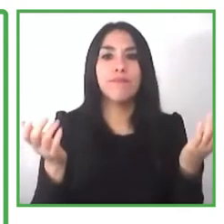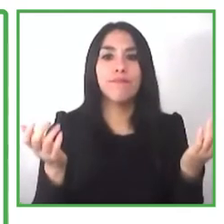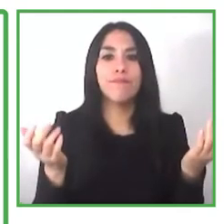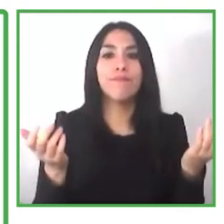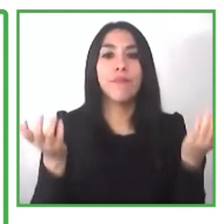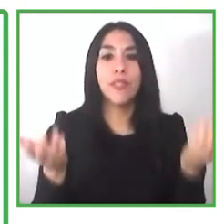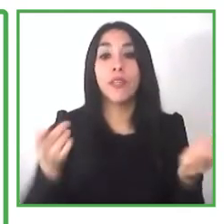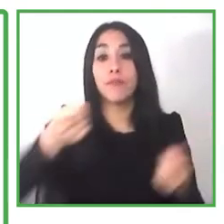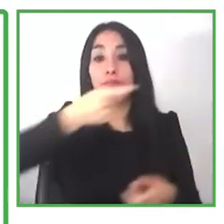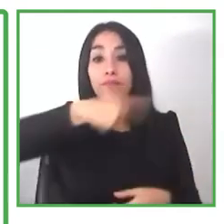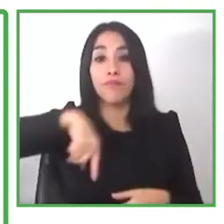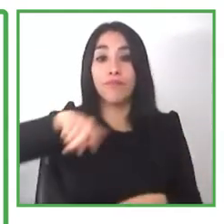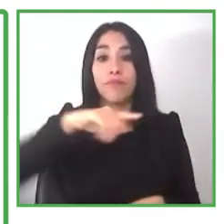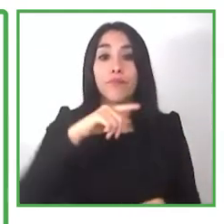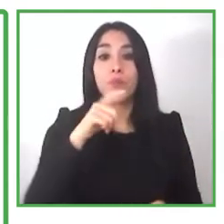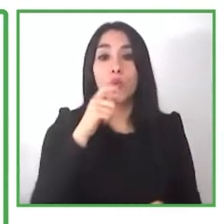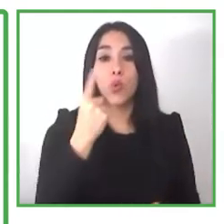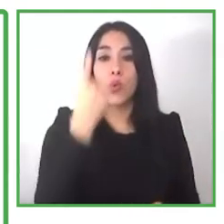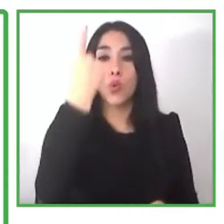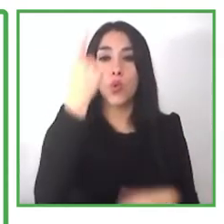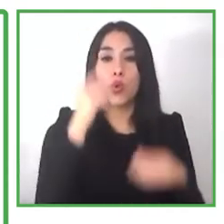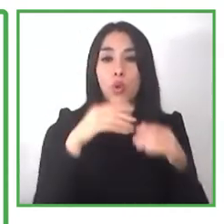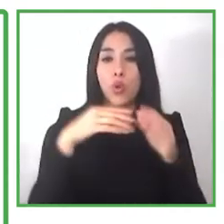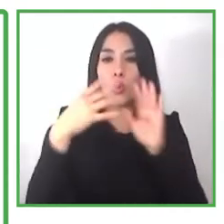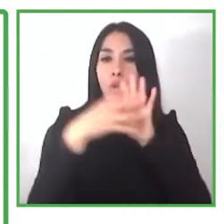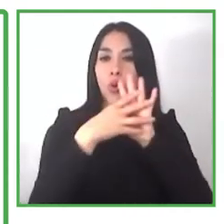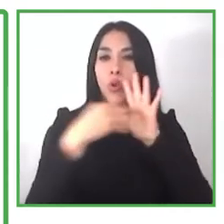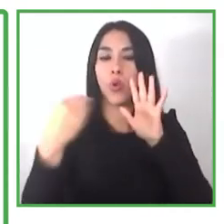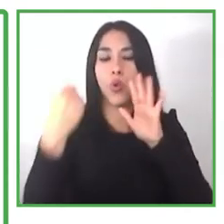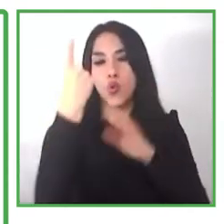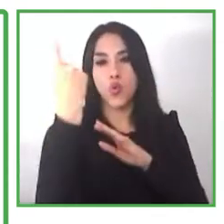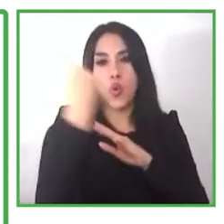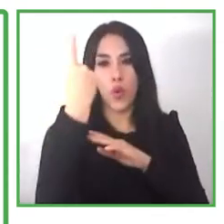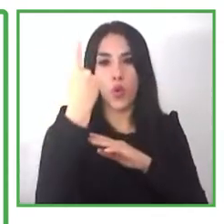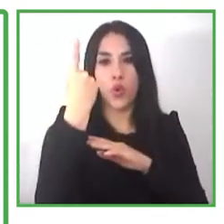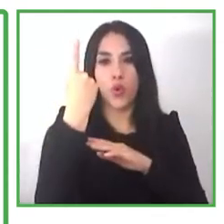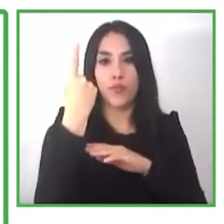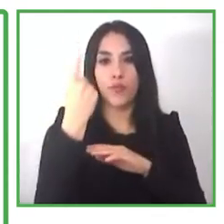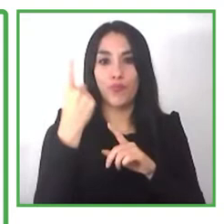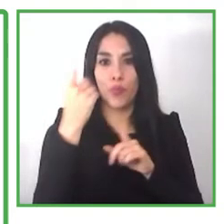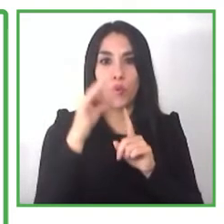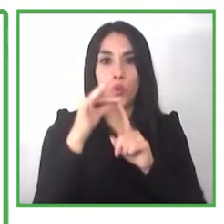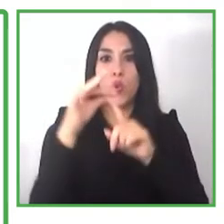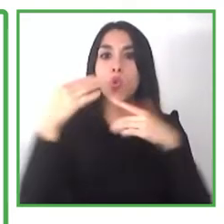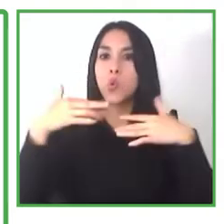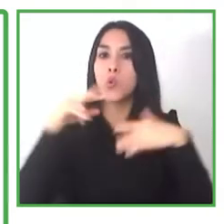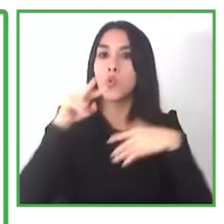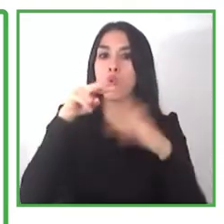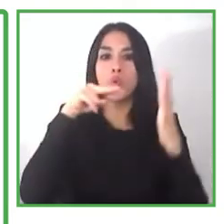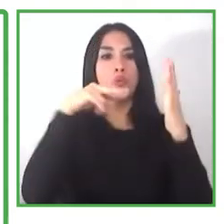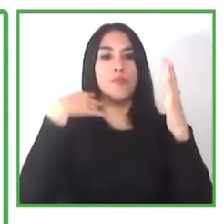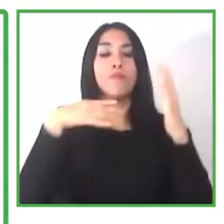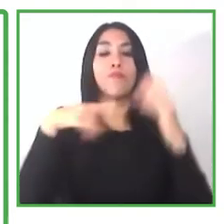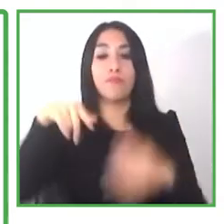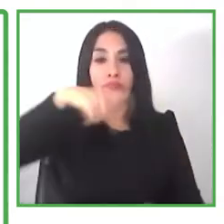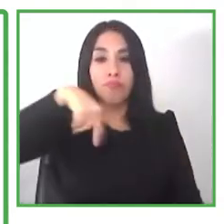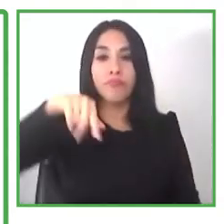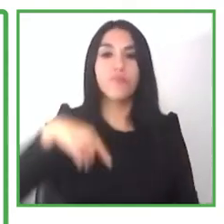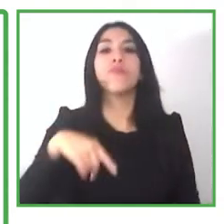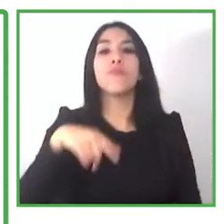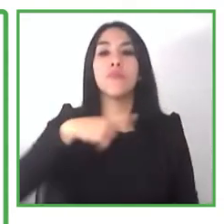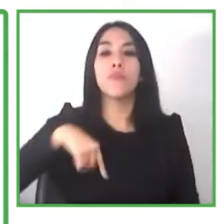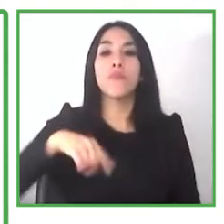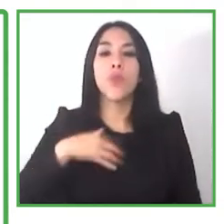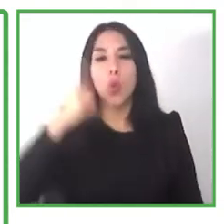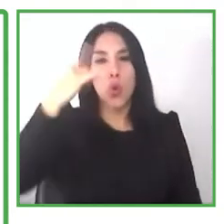utilize we we're not just a seagull type organization where we drop and go we embed ourselves in